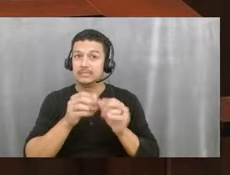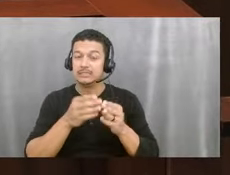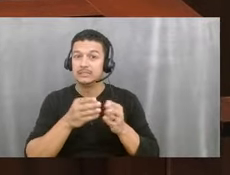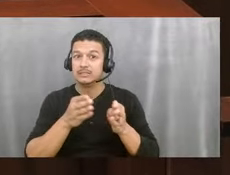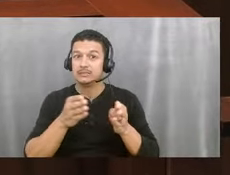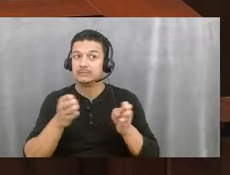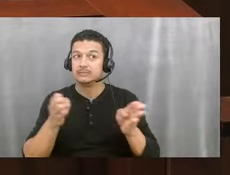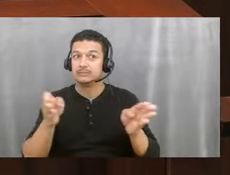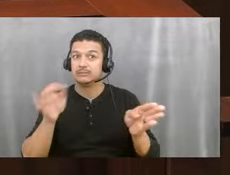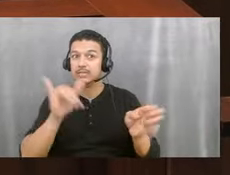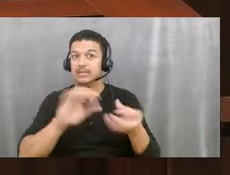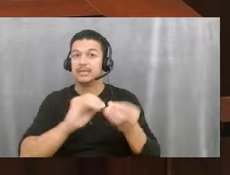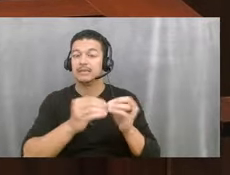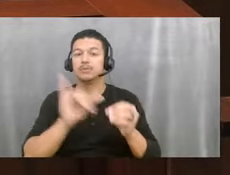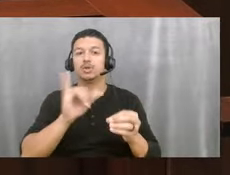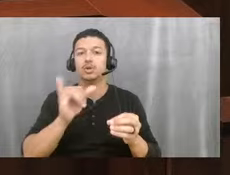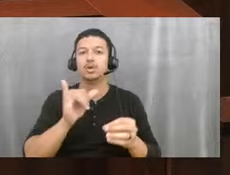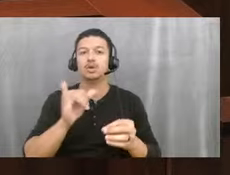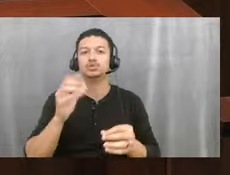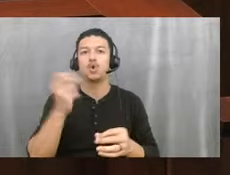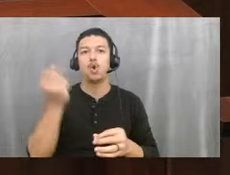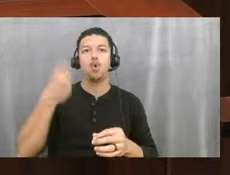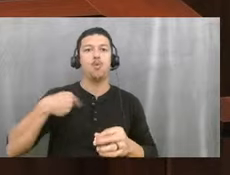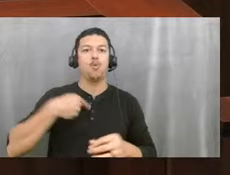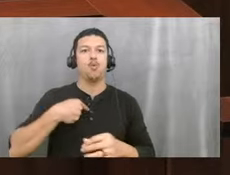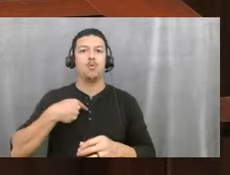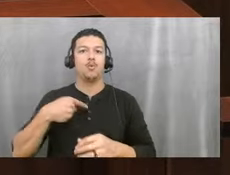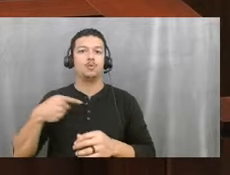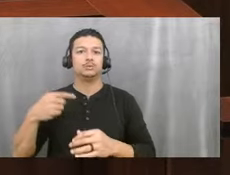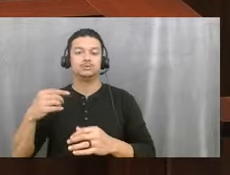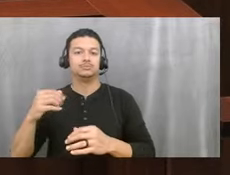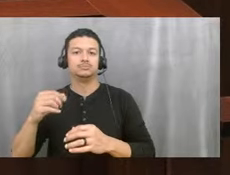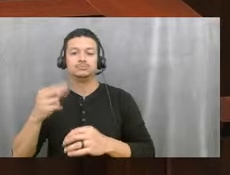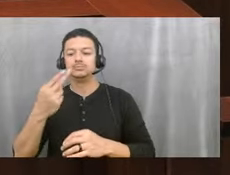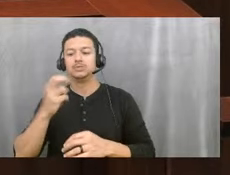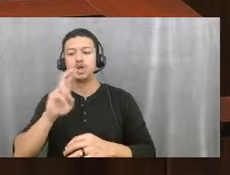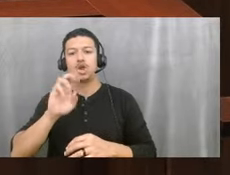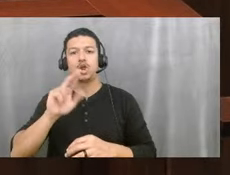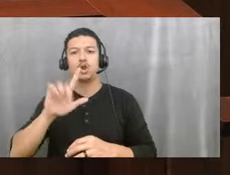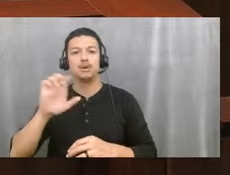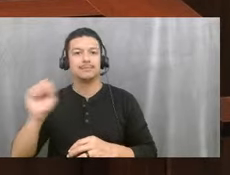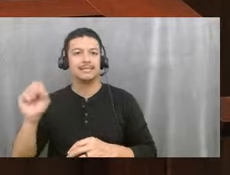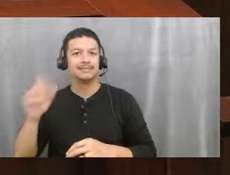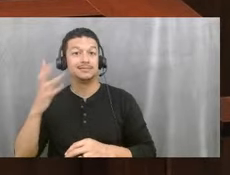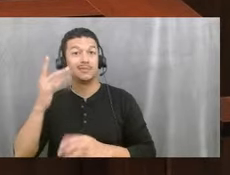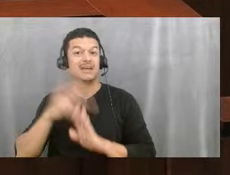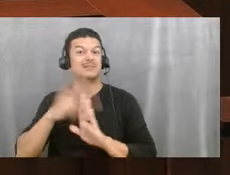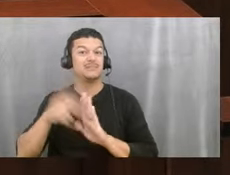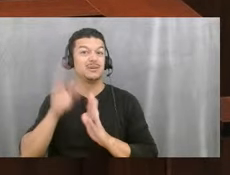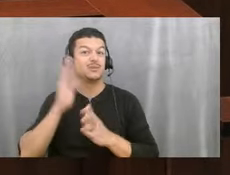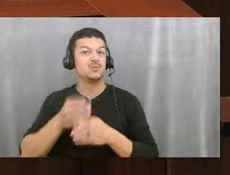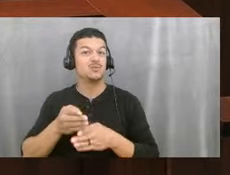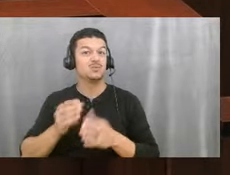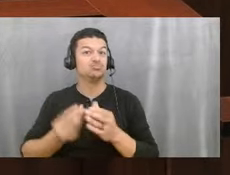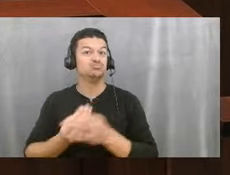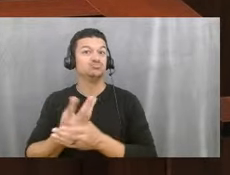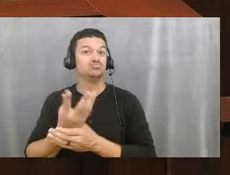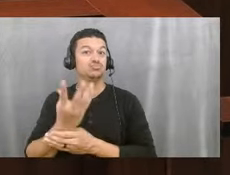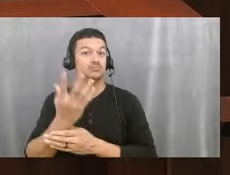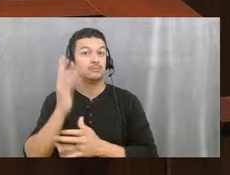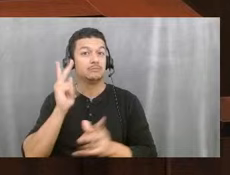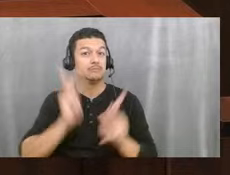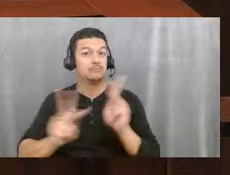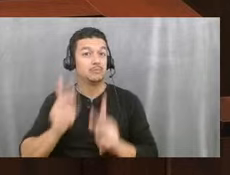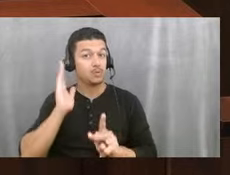for those funds. Because we are concerned that over time, this program is going to grow. People will go to private schools. And we don't want it to reduce the